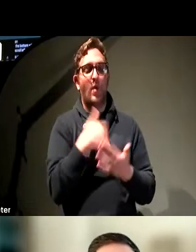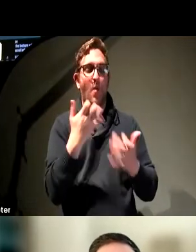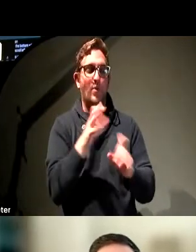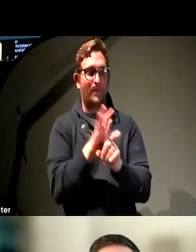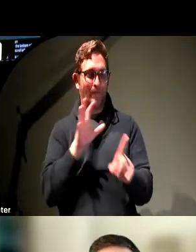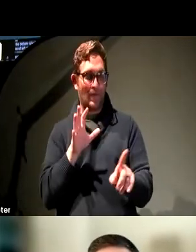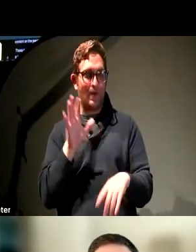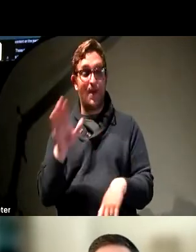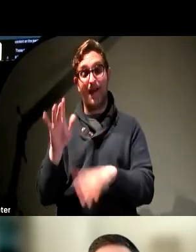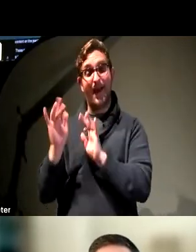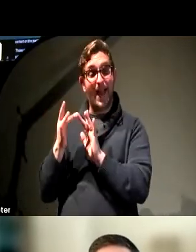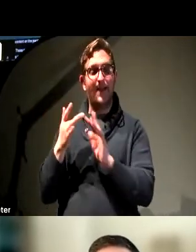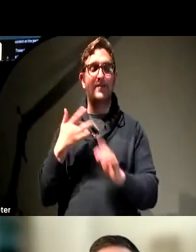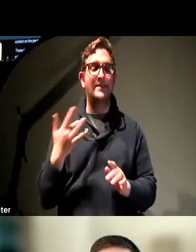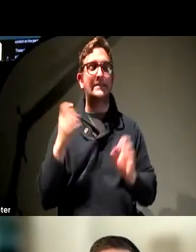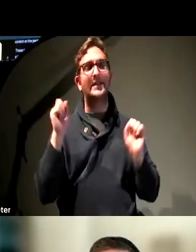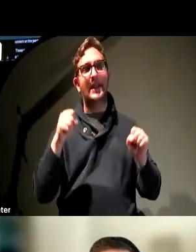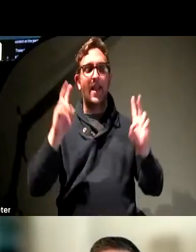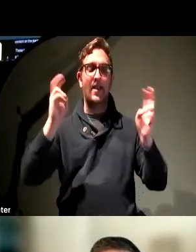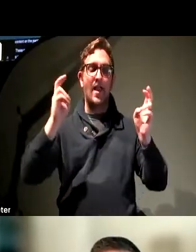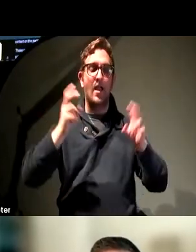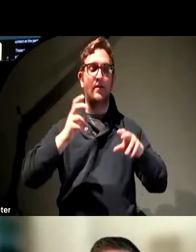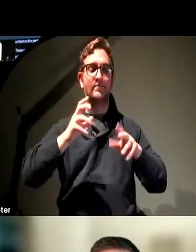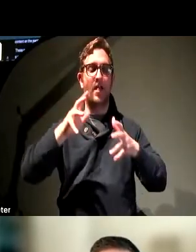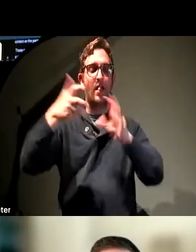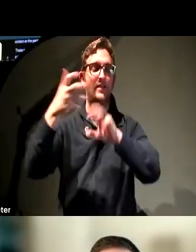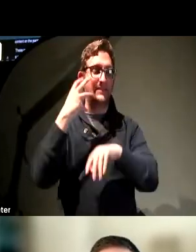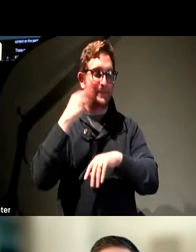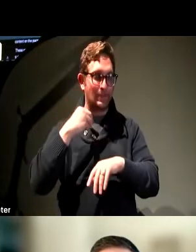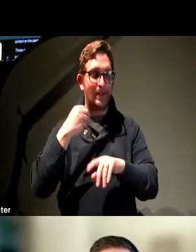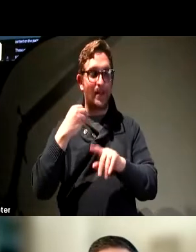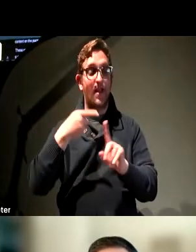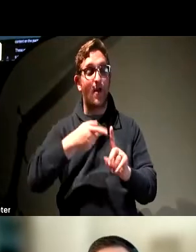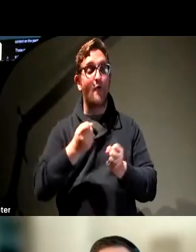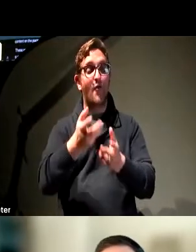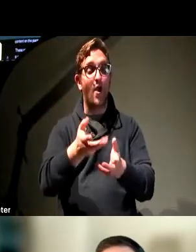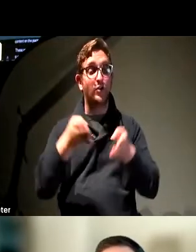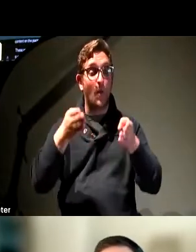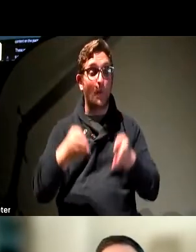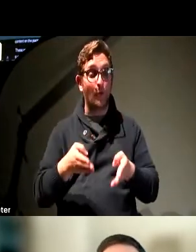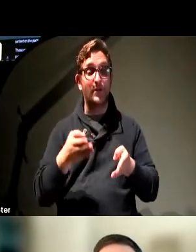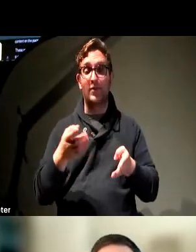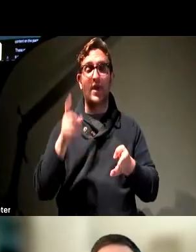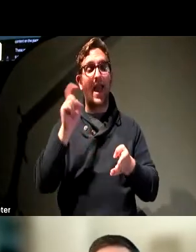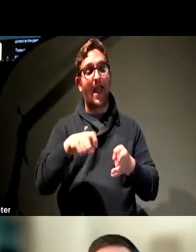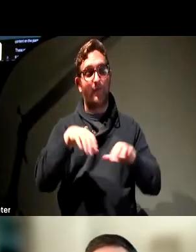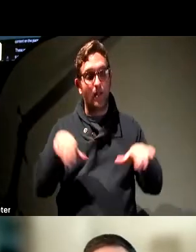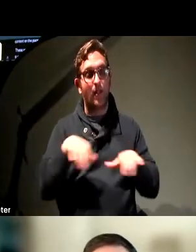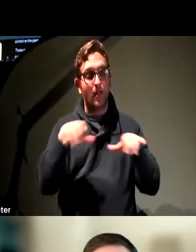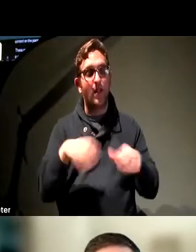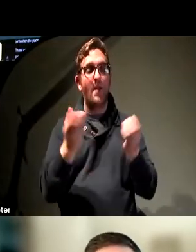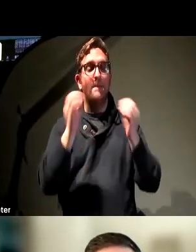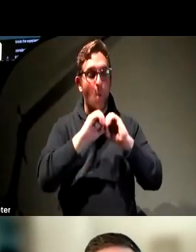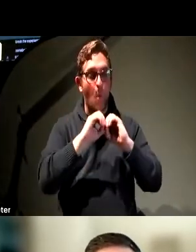that break the experience or that cause somebody to have to go to potentially much greater lengths to be able to actually